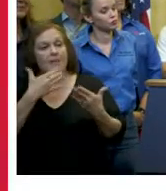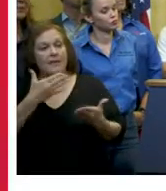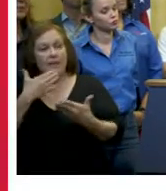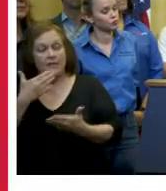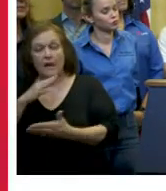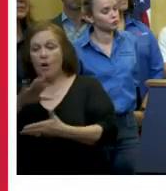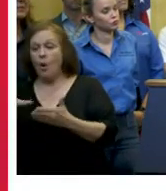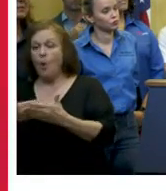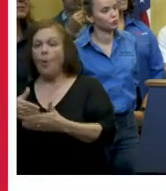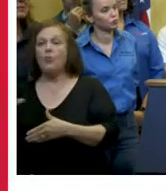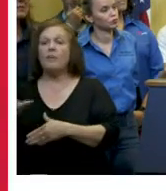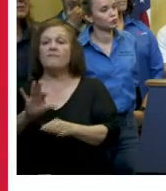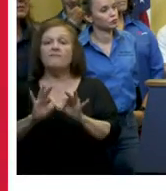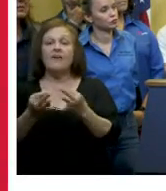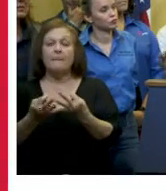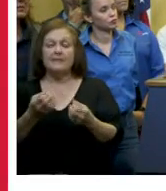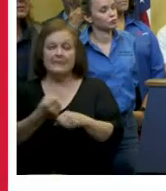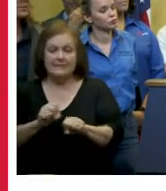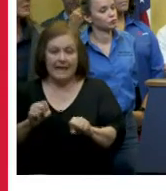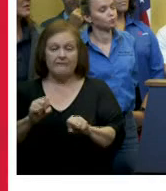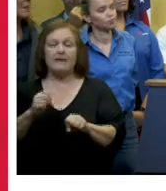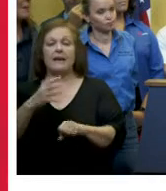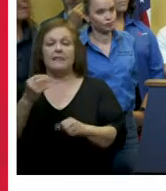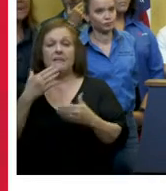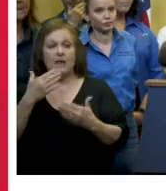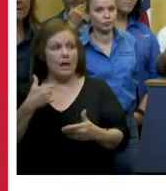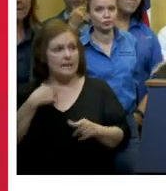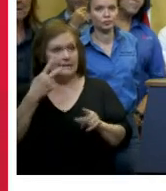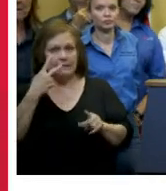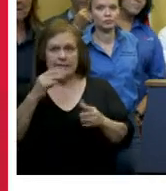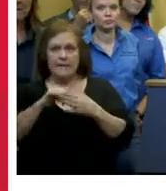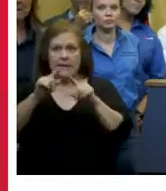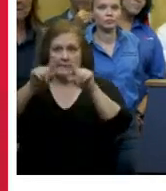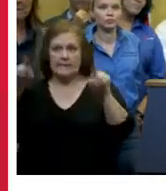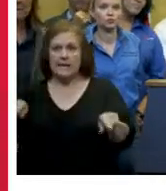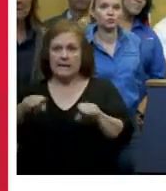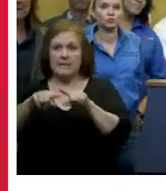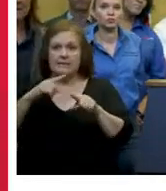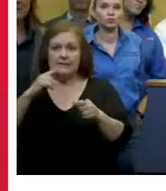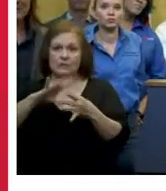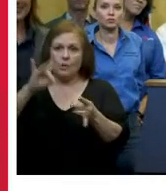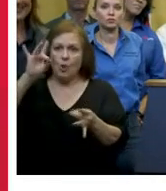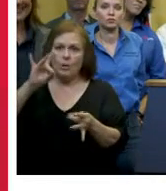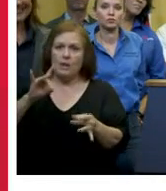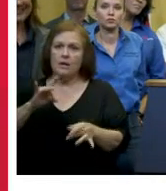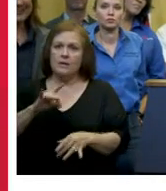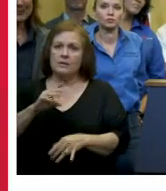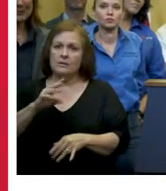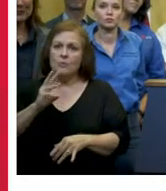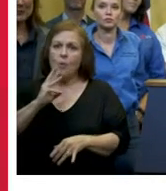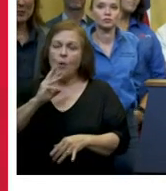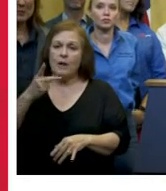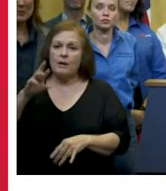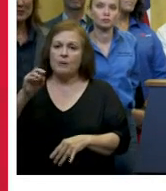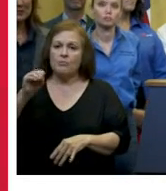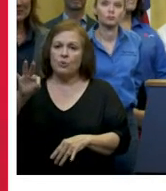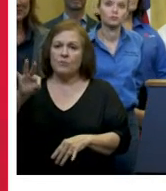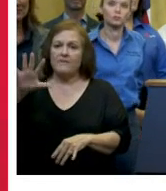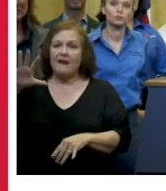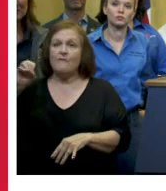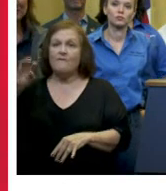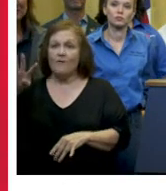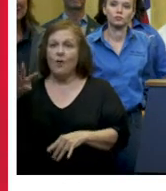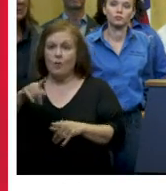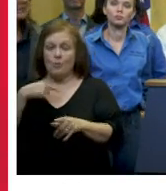hope that all their families are safe and say thank you to all i see that sign back there that says soul is waterproof 504 it sure is y'all